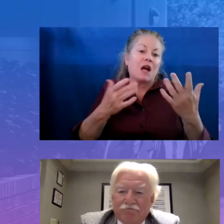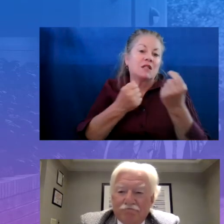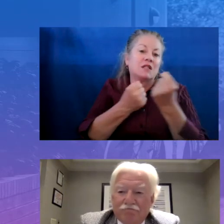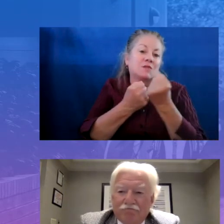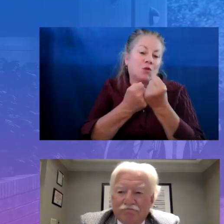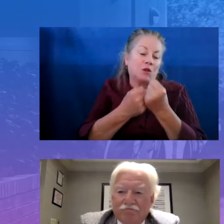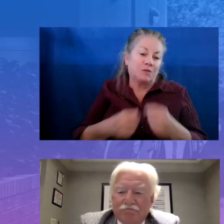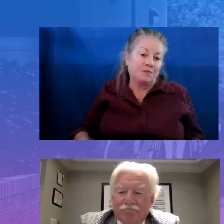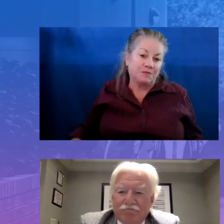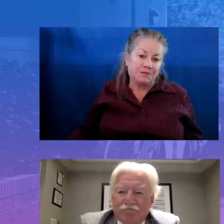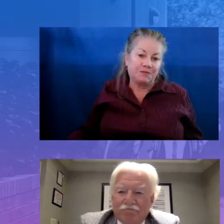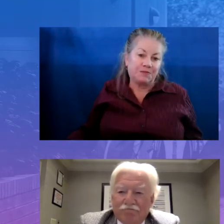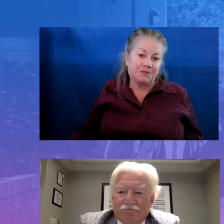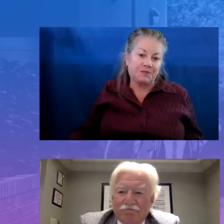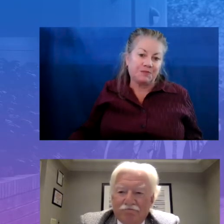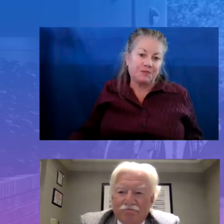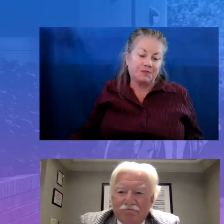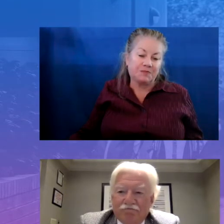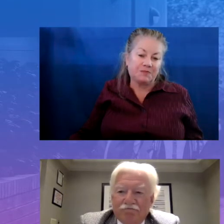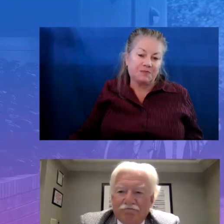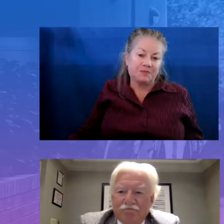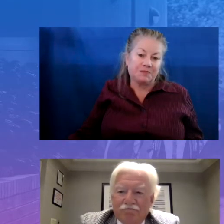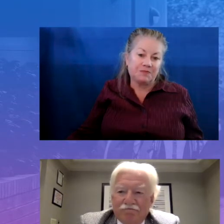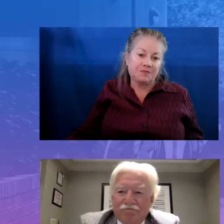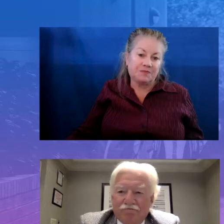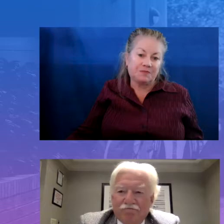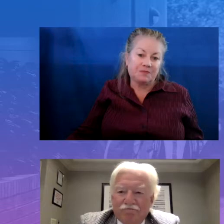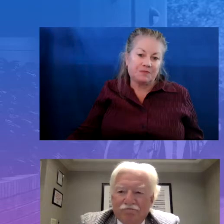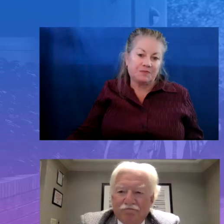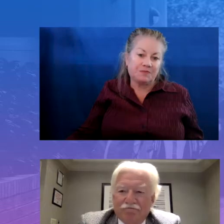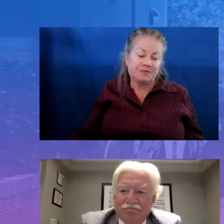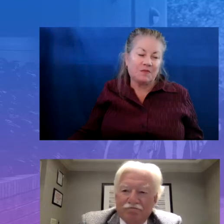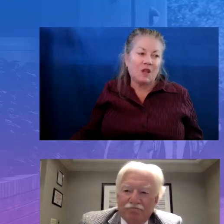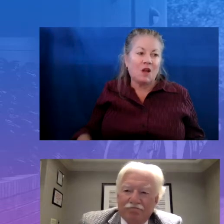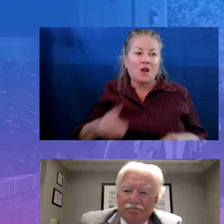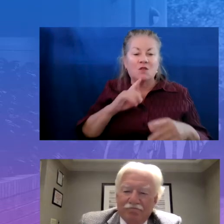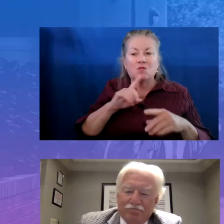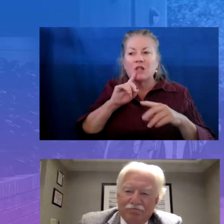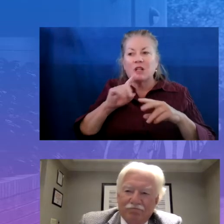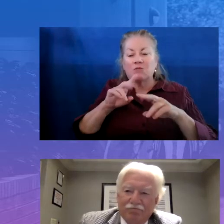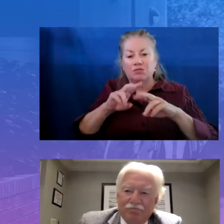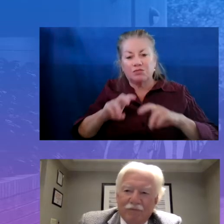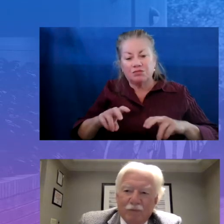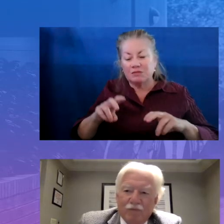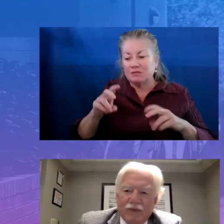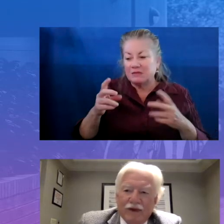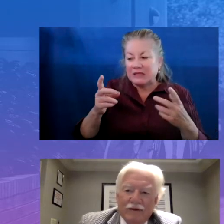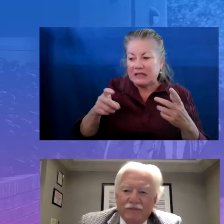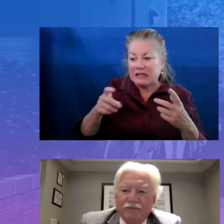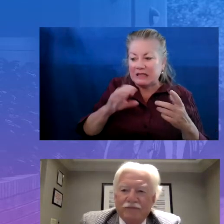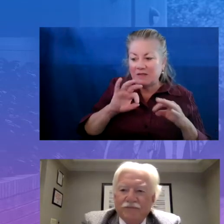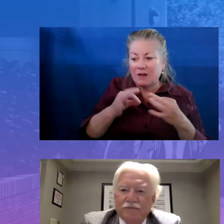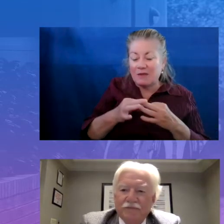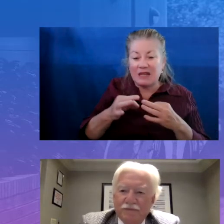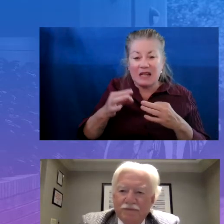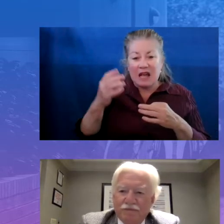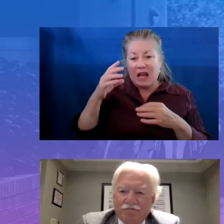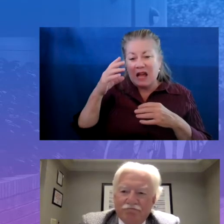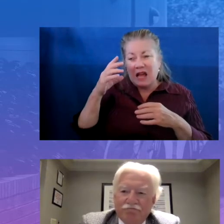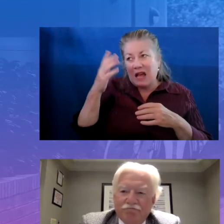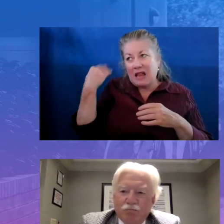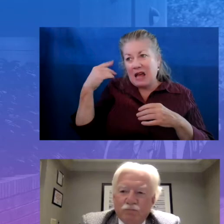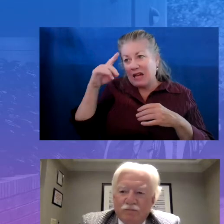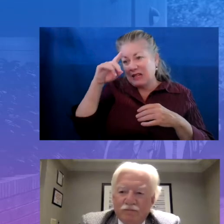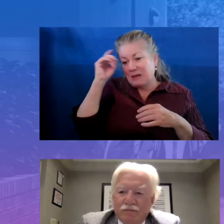at just the earnest needs of families. We were coming out of the pandemic, particularly last summer, things were opening up.